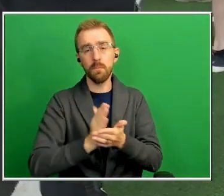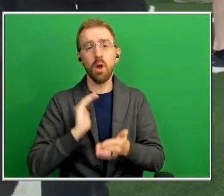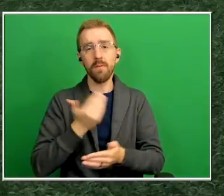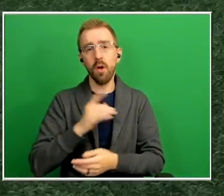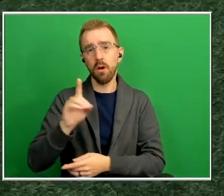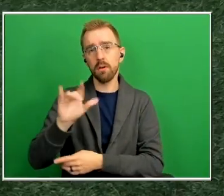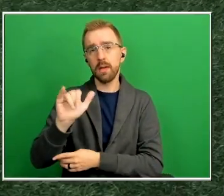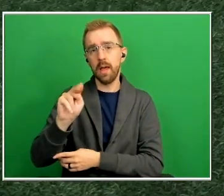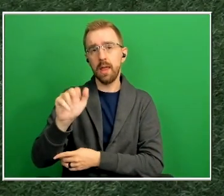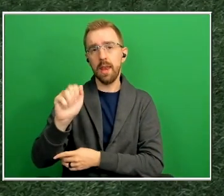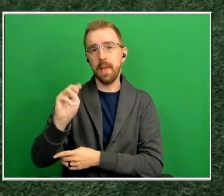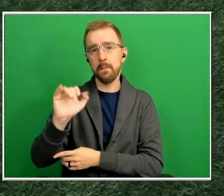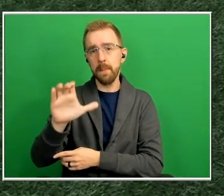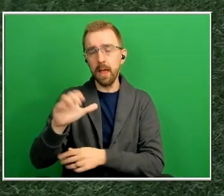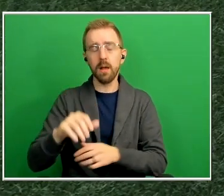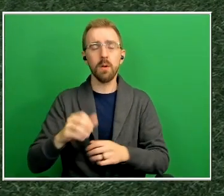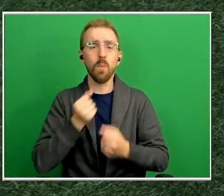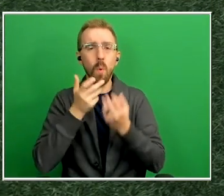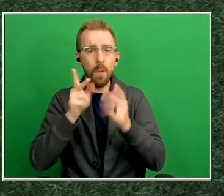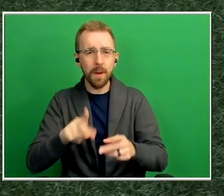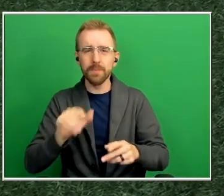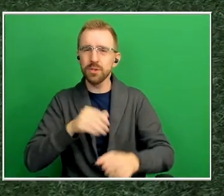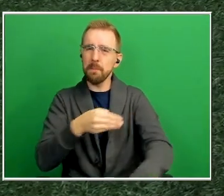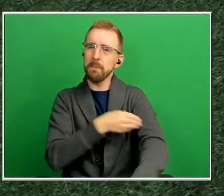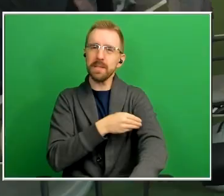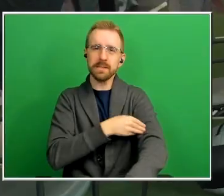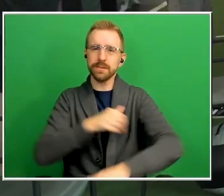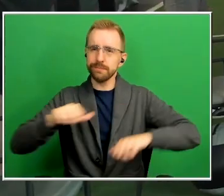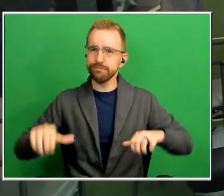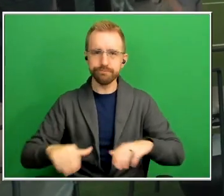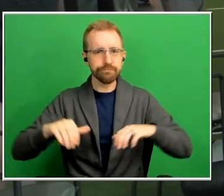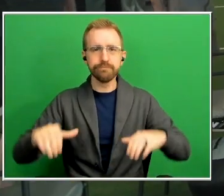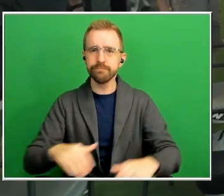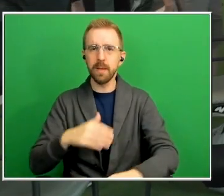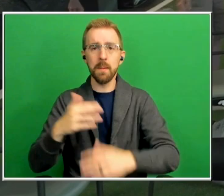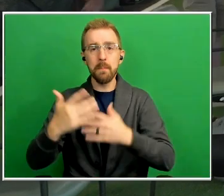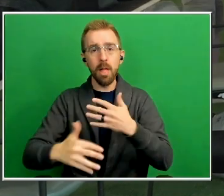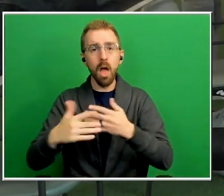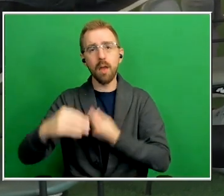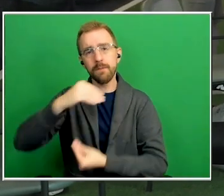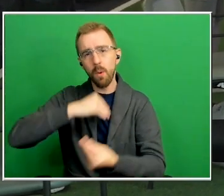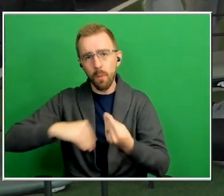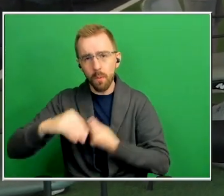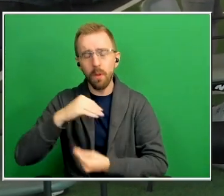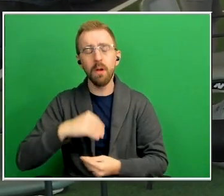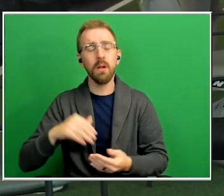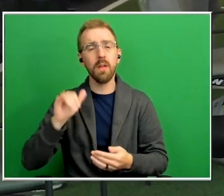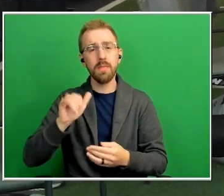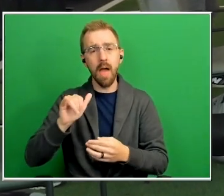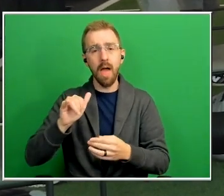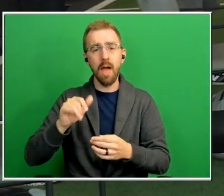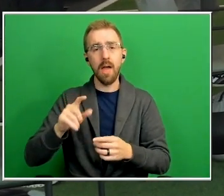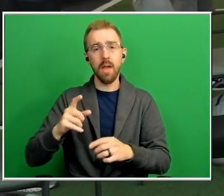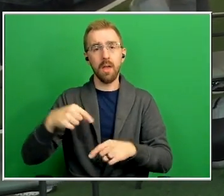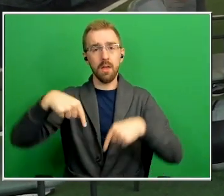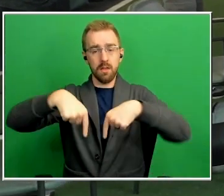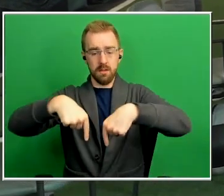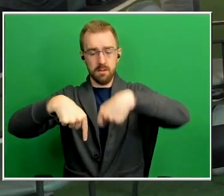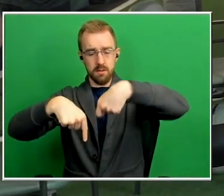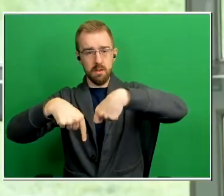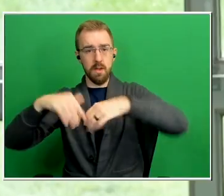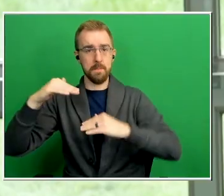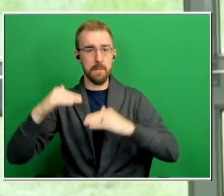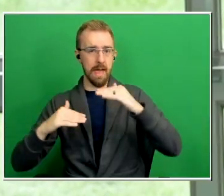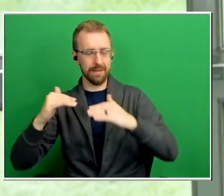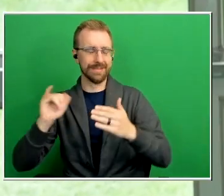working on getting muscles activated getting the blood flowing um and then with that single stand balance we're working on a little bit of balance there as